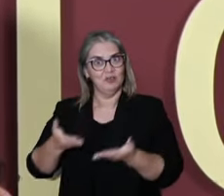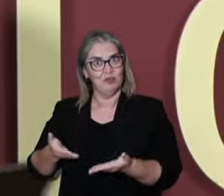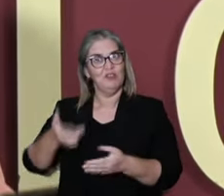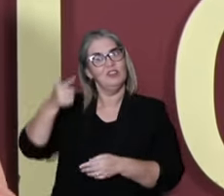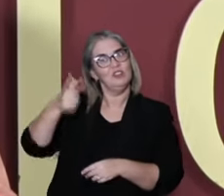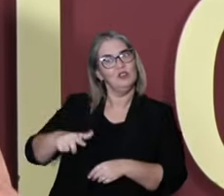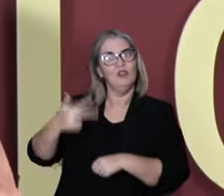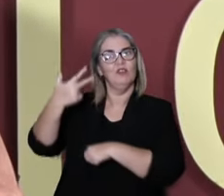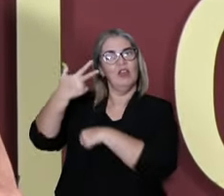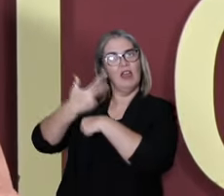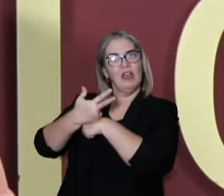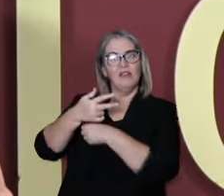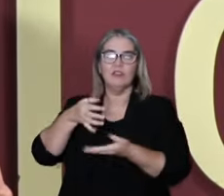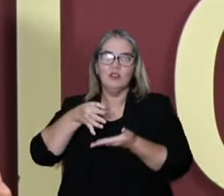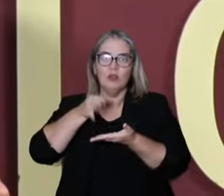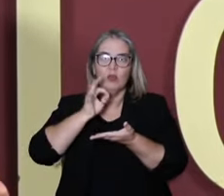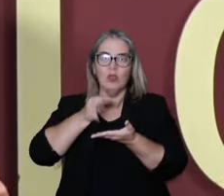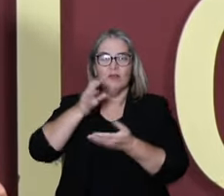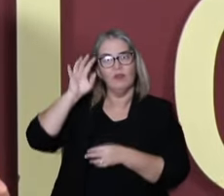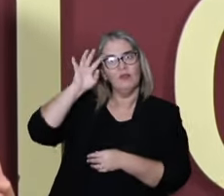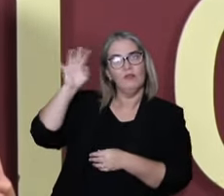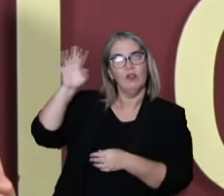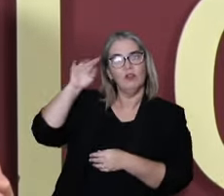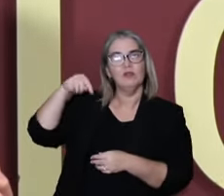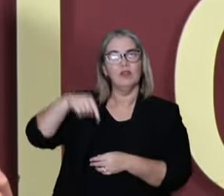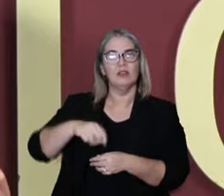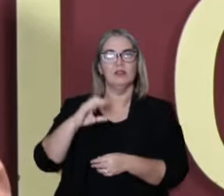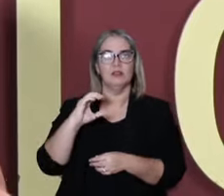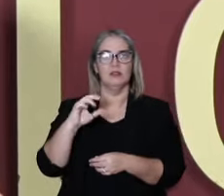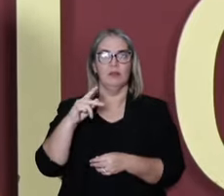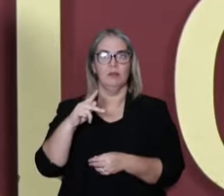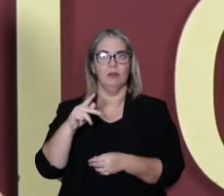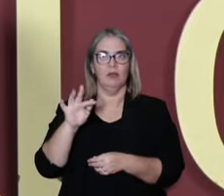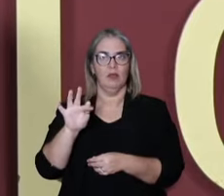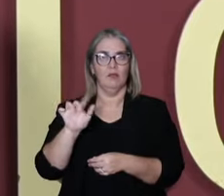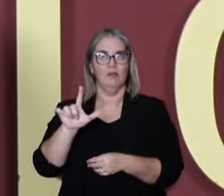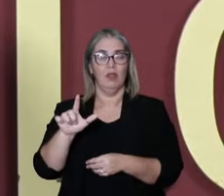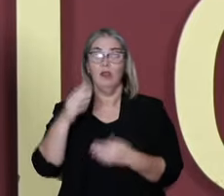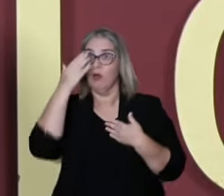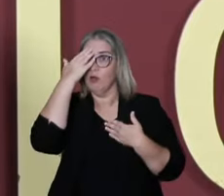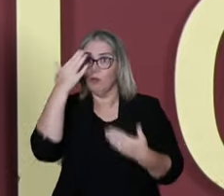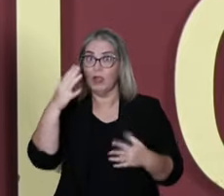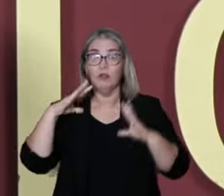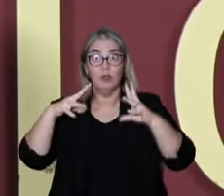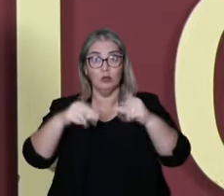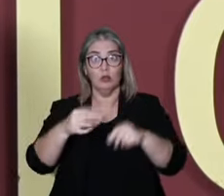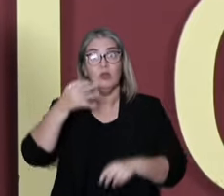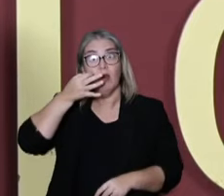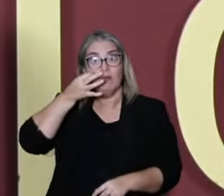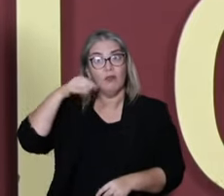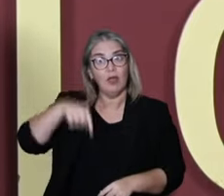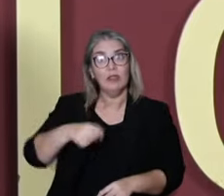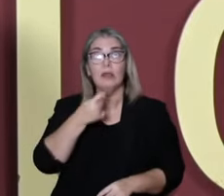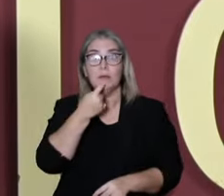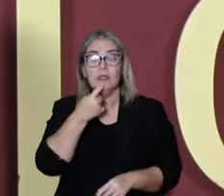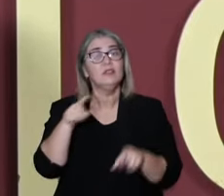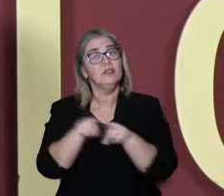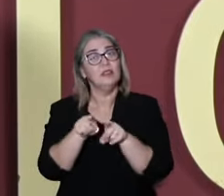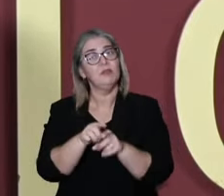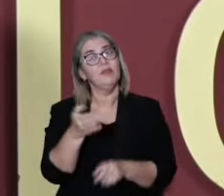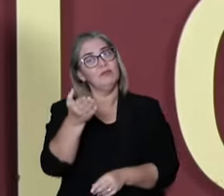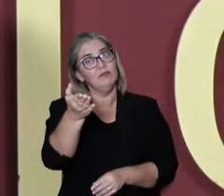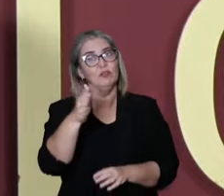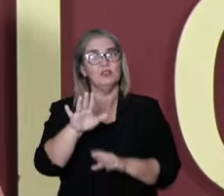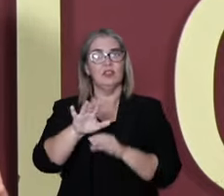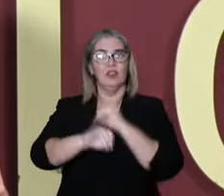Good evening, welcome to another recording of Café Filosófico CPFL. Thank you all that are here in Campinas during our